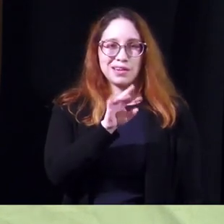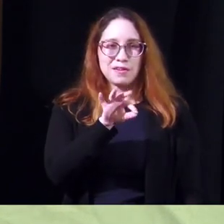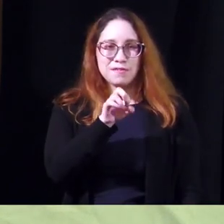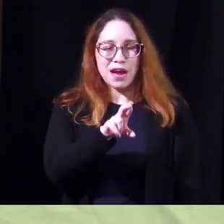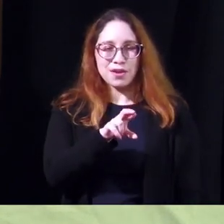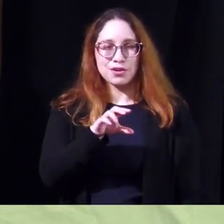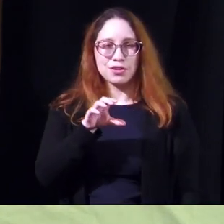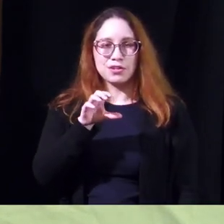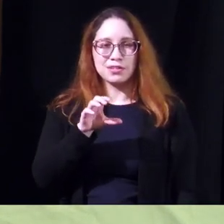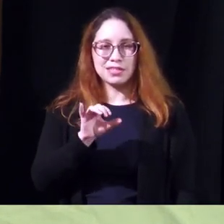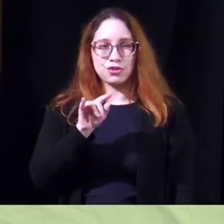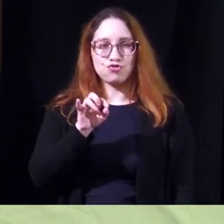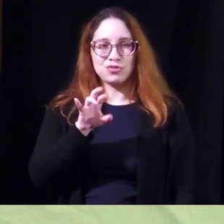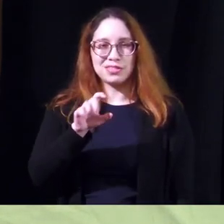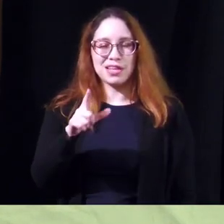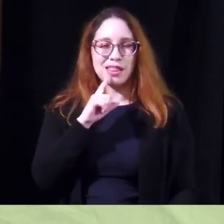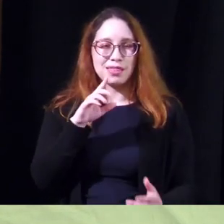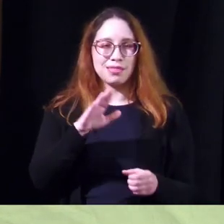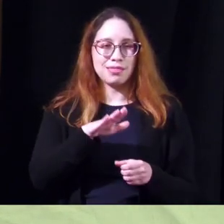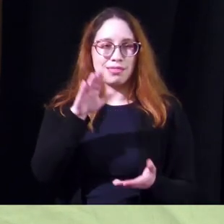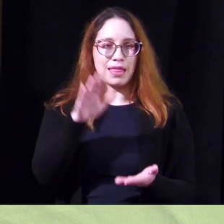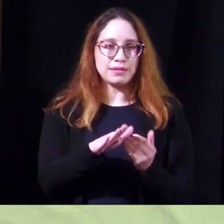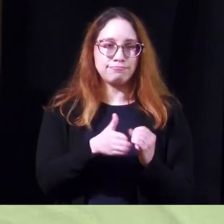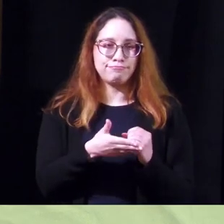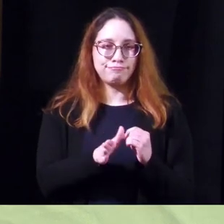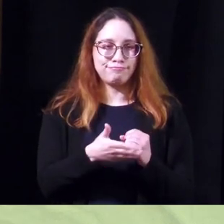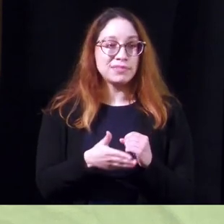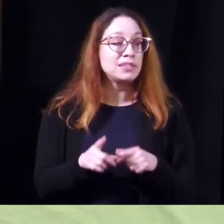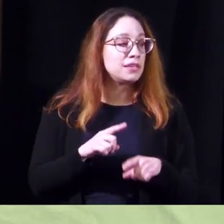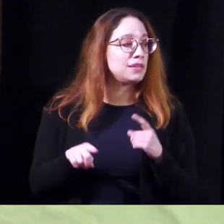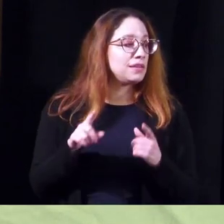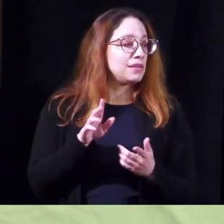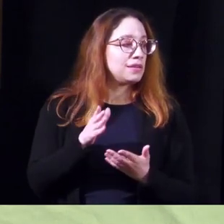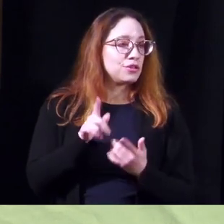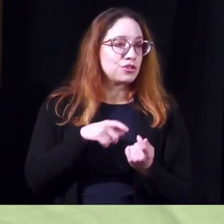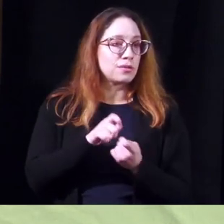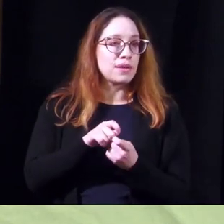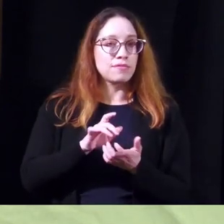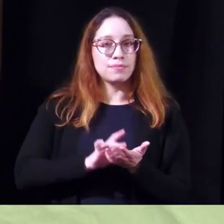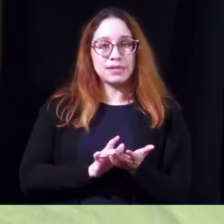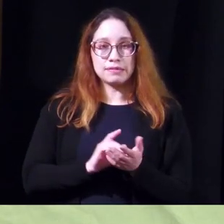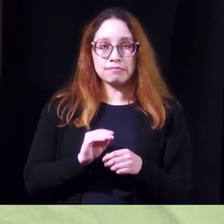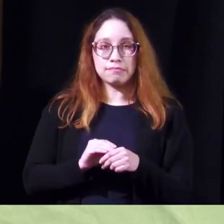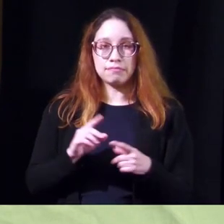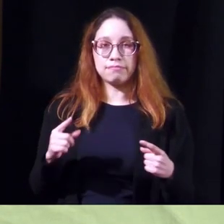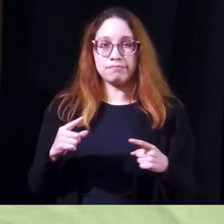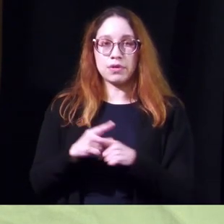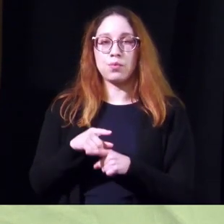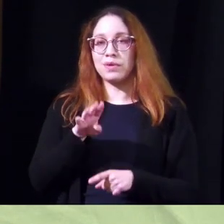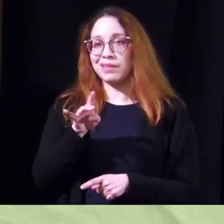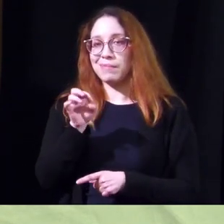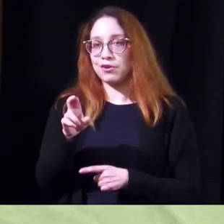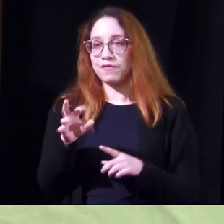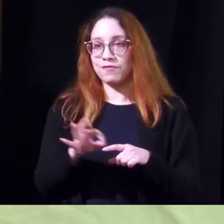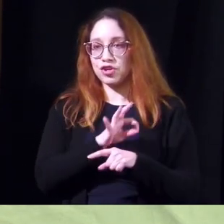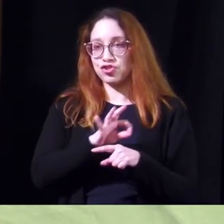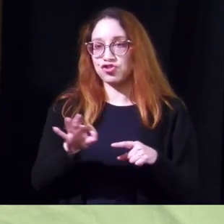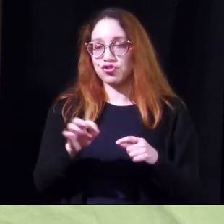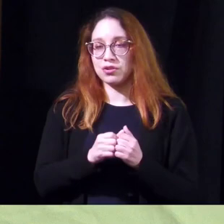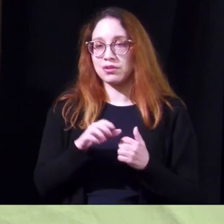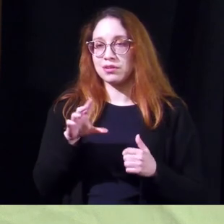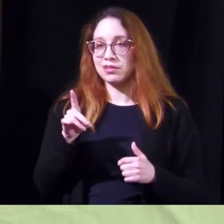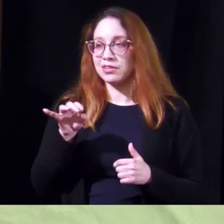it causes less flatulence and then certain medications can interfere with the bladder function obviously